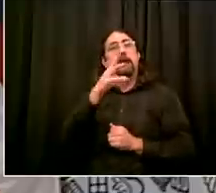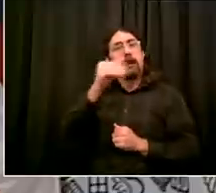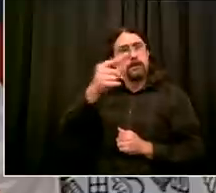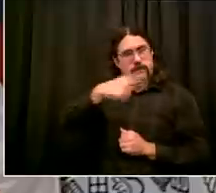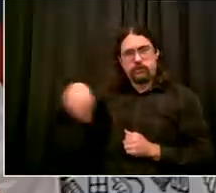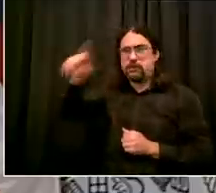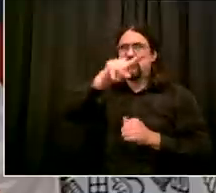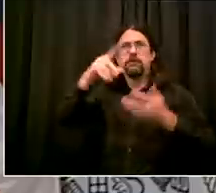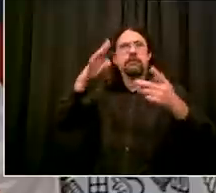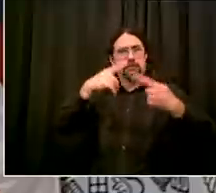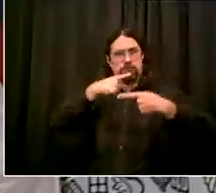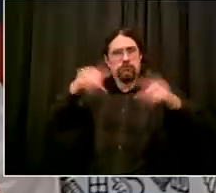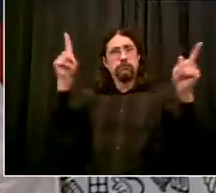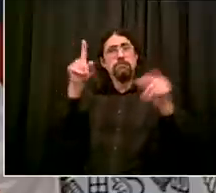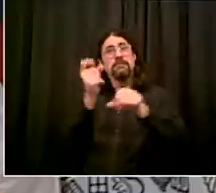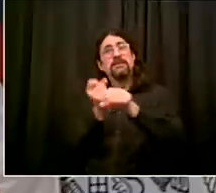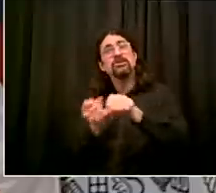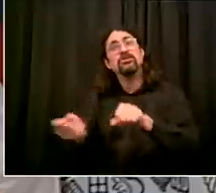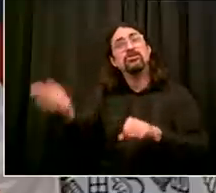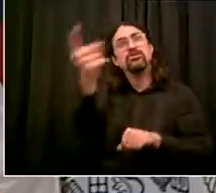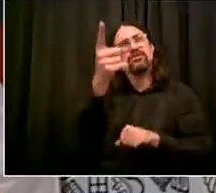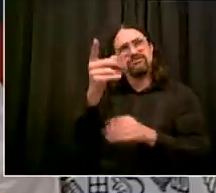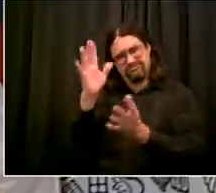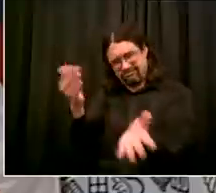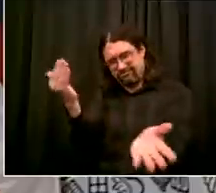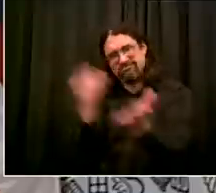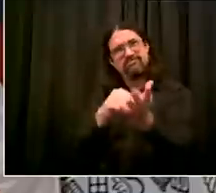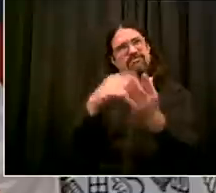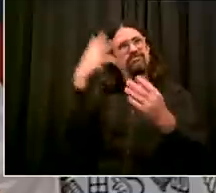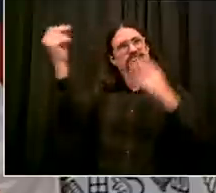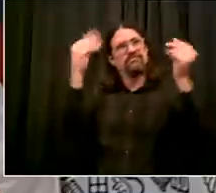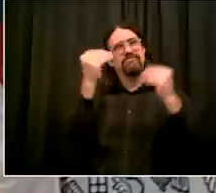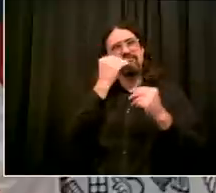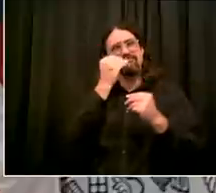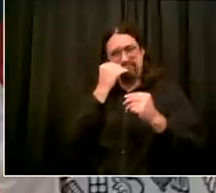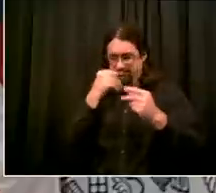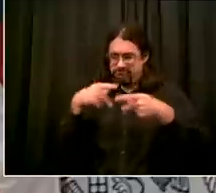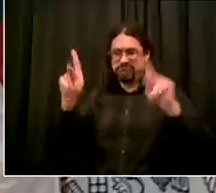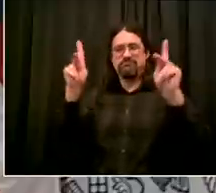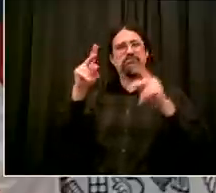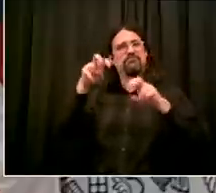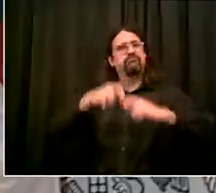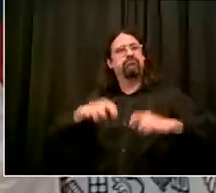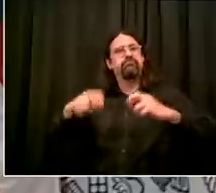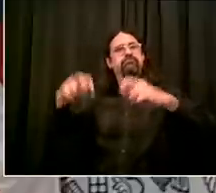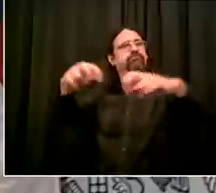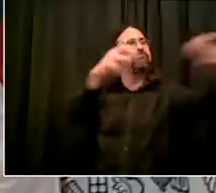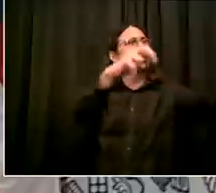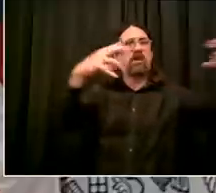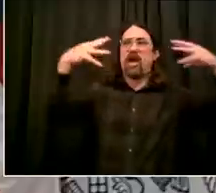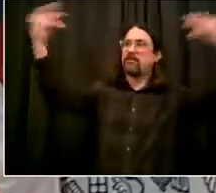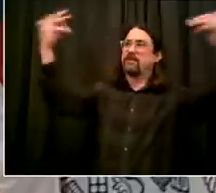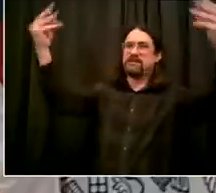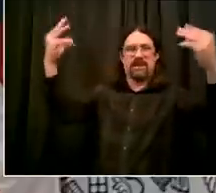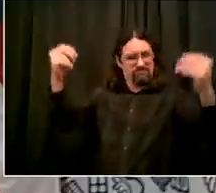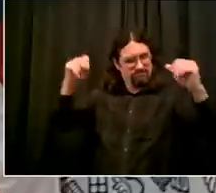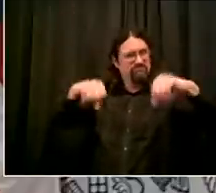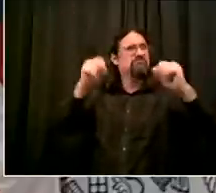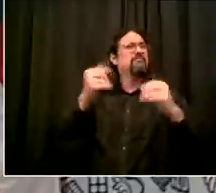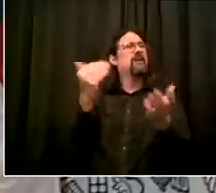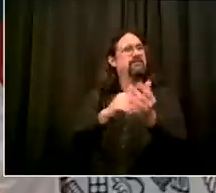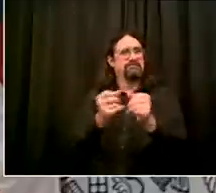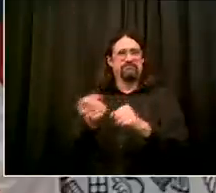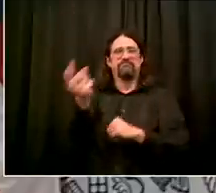the continuance of outdoor what makes sense what doesn't make sense how will that work and we will have that announcement very soon